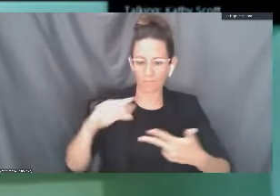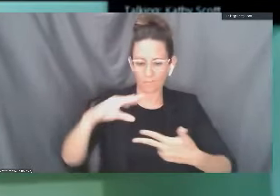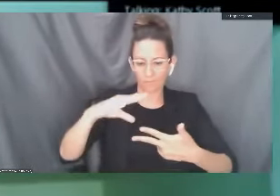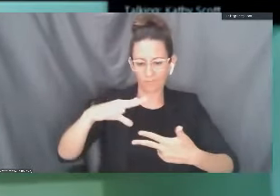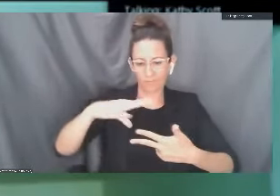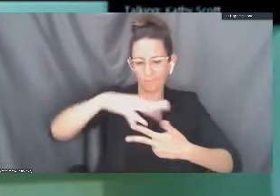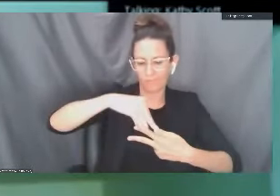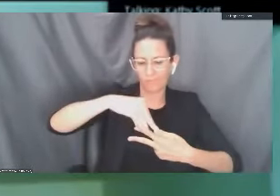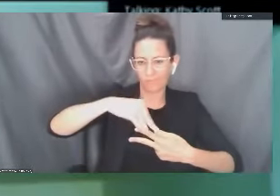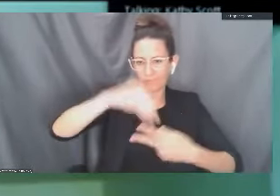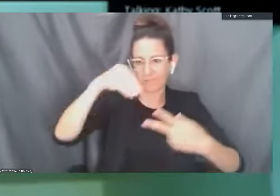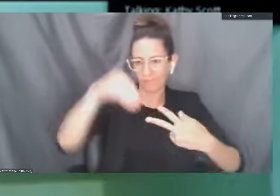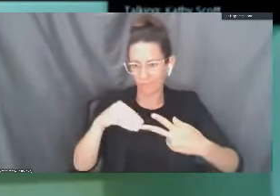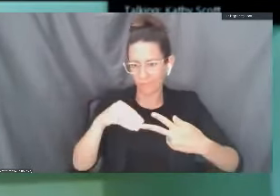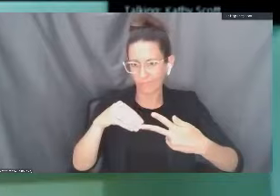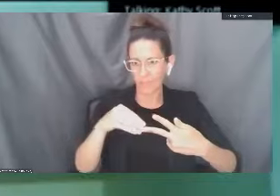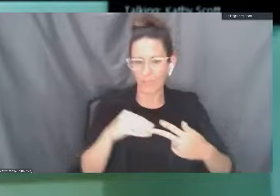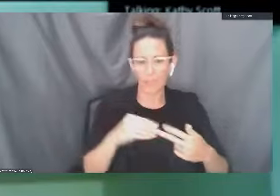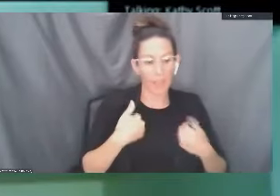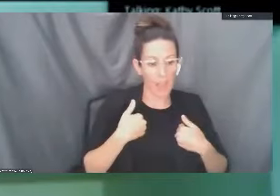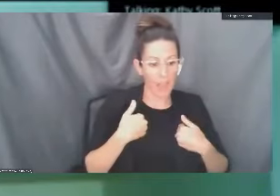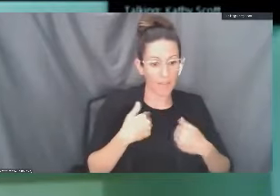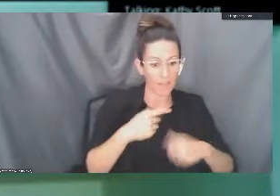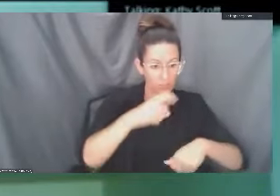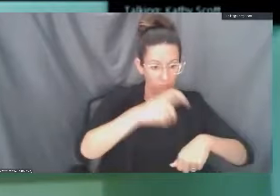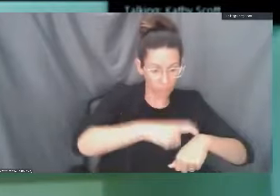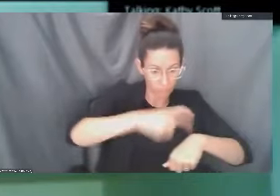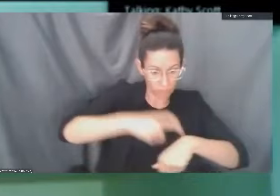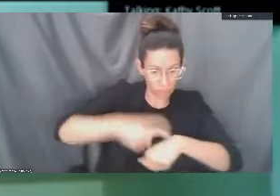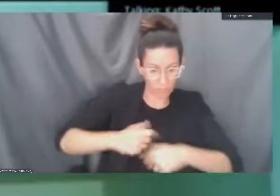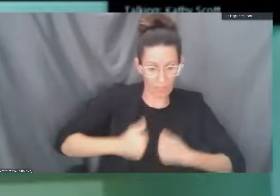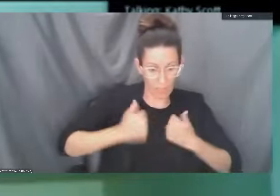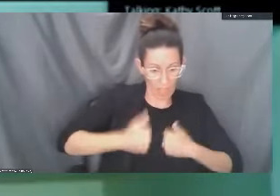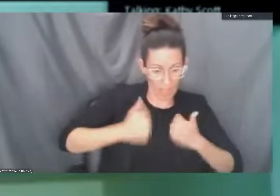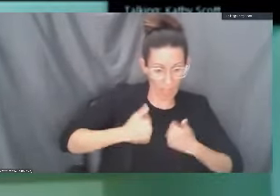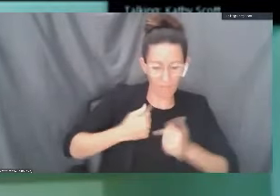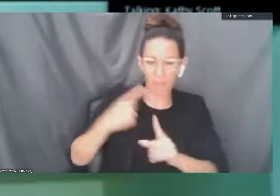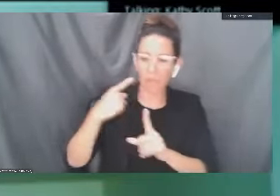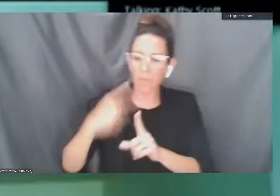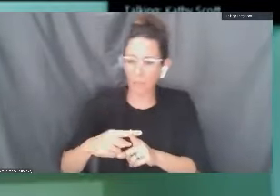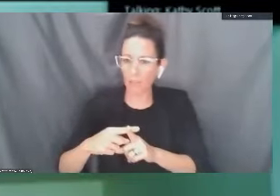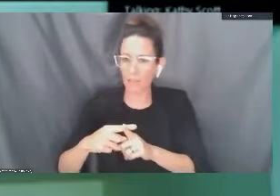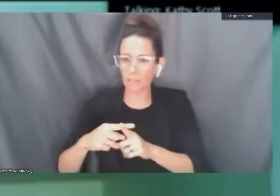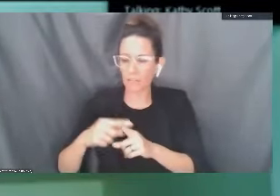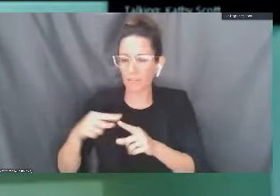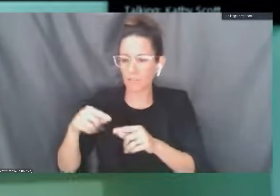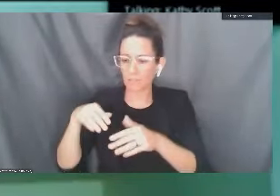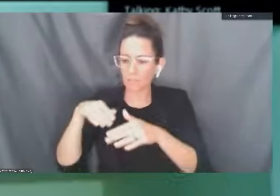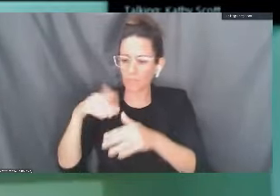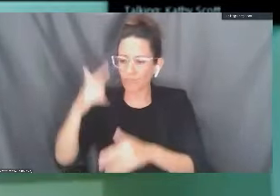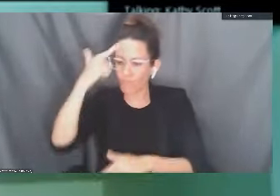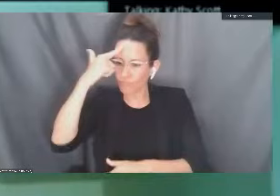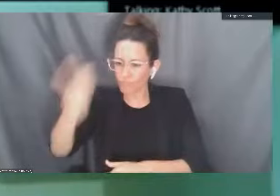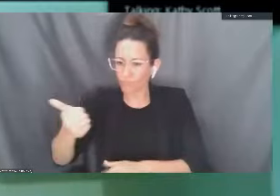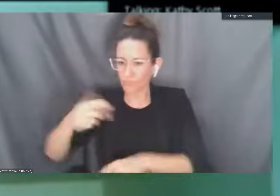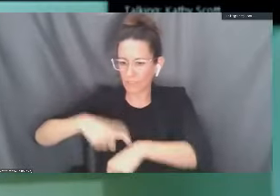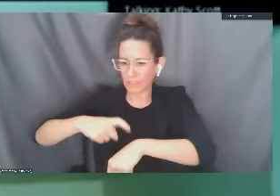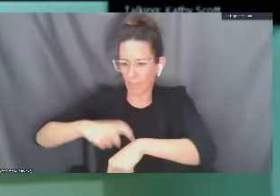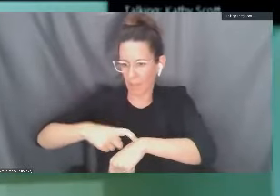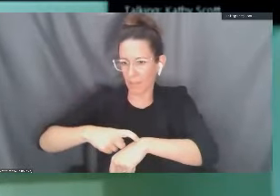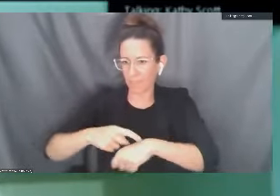where instructors will use a combination of real-time meetings and online work that students can access at their chosen time.